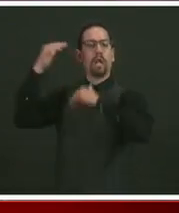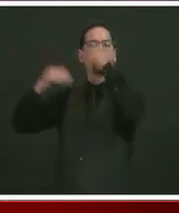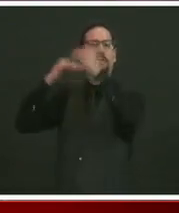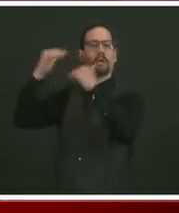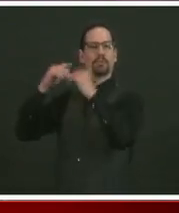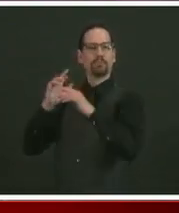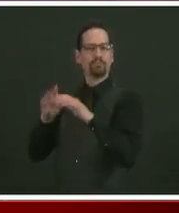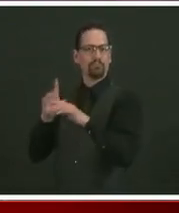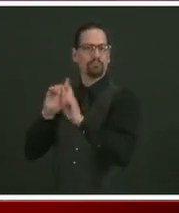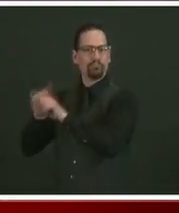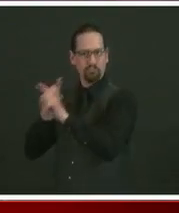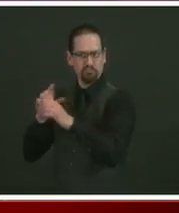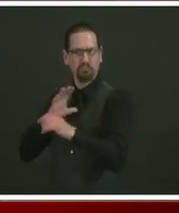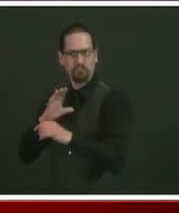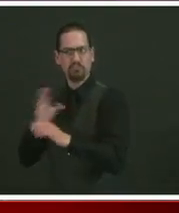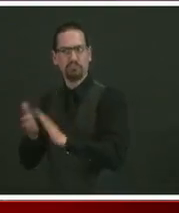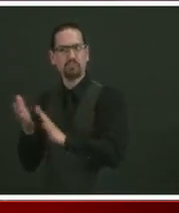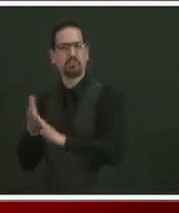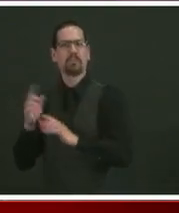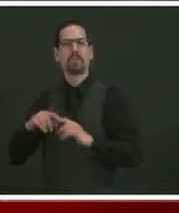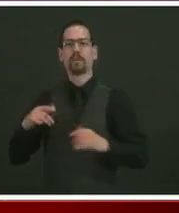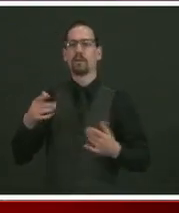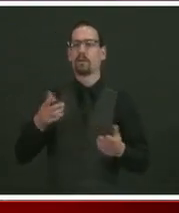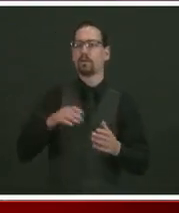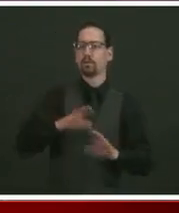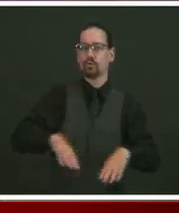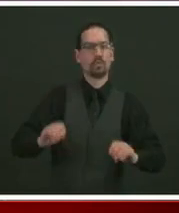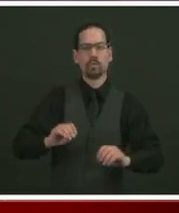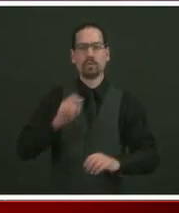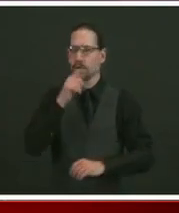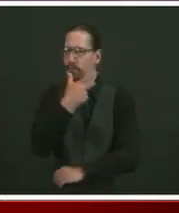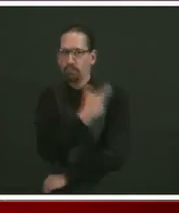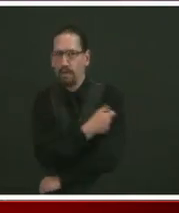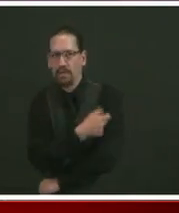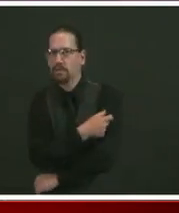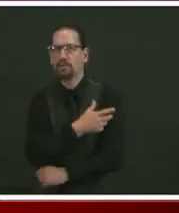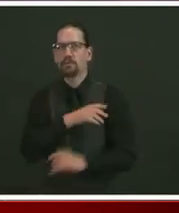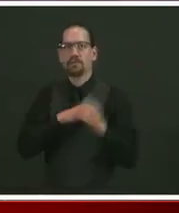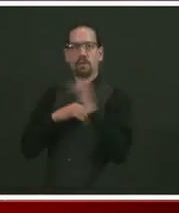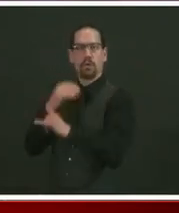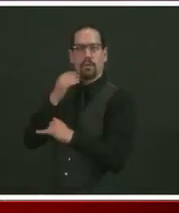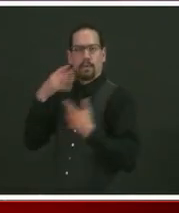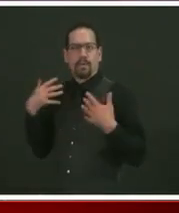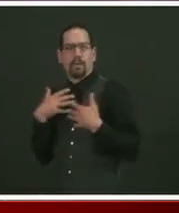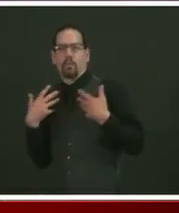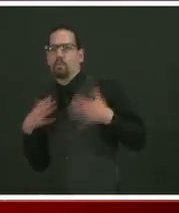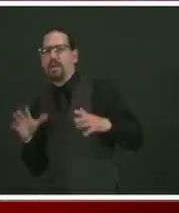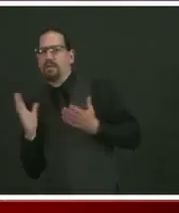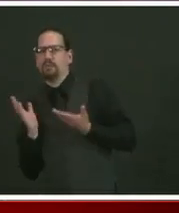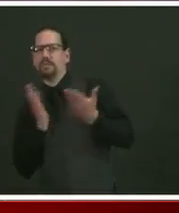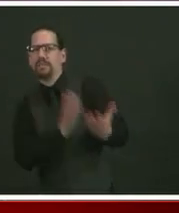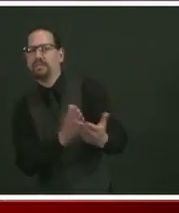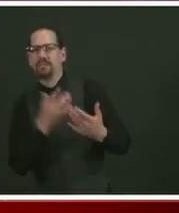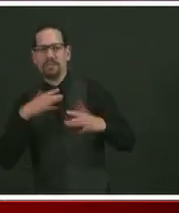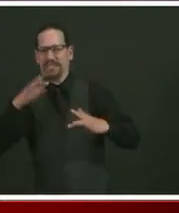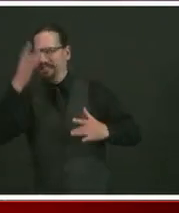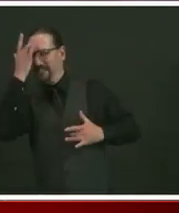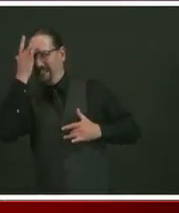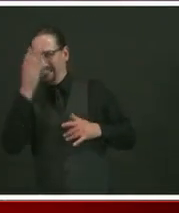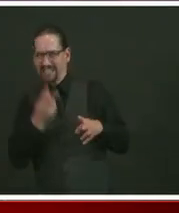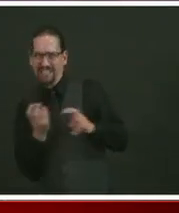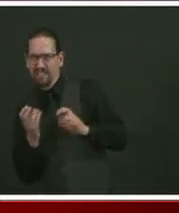to take their kids in for immunizations, to take their kids in for routine care. And so as a result,